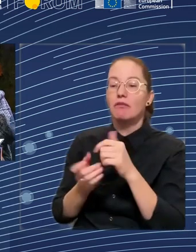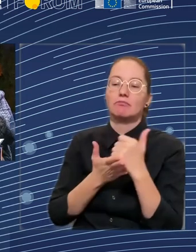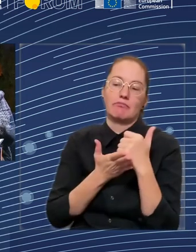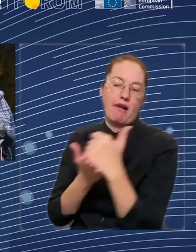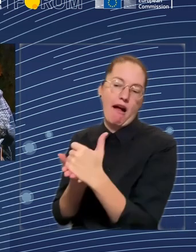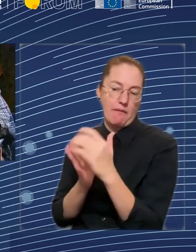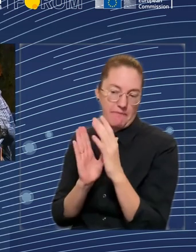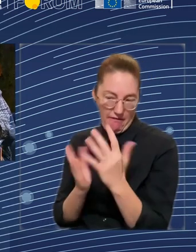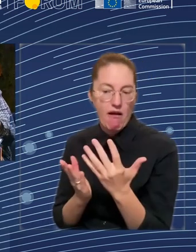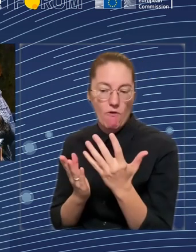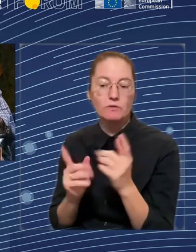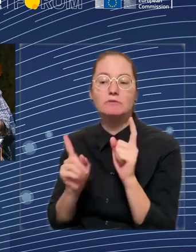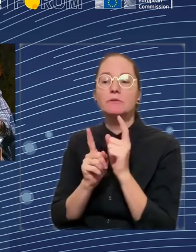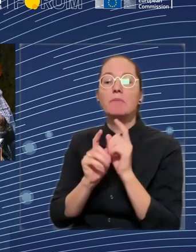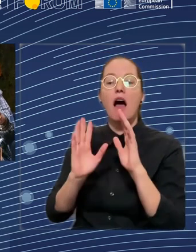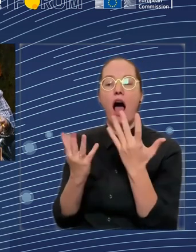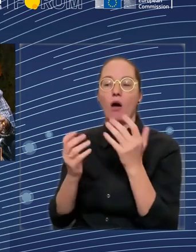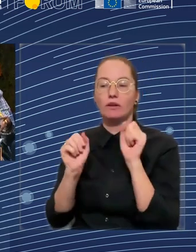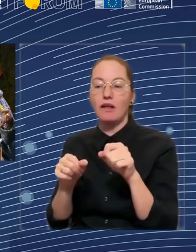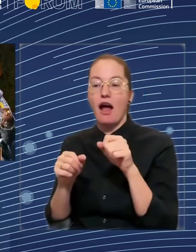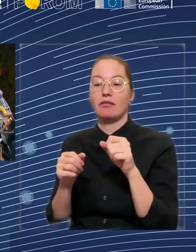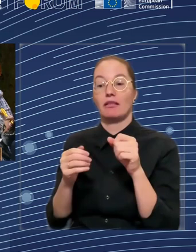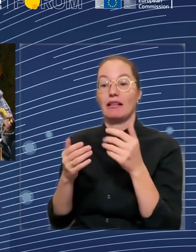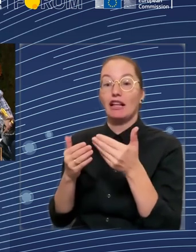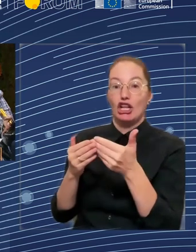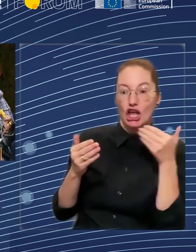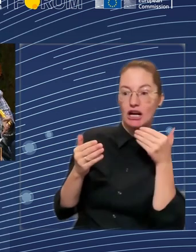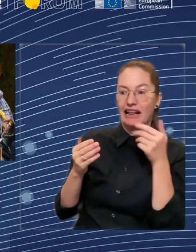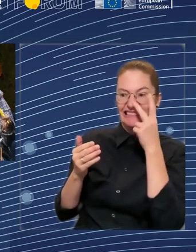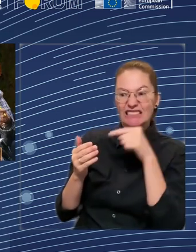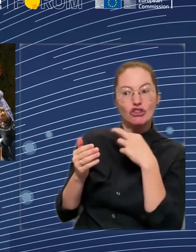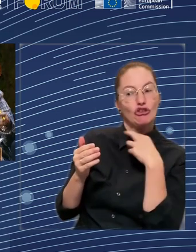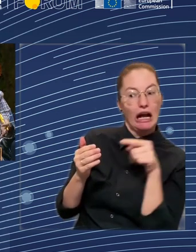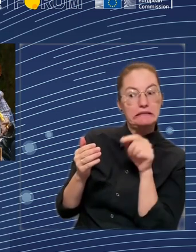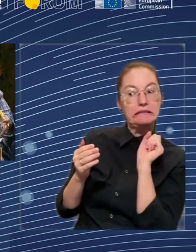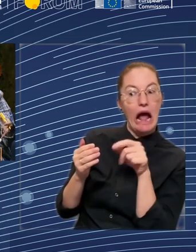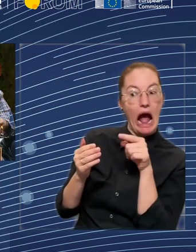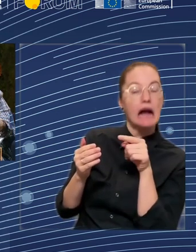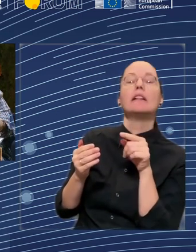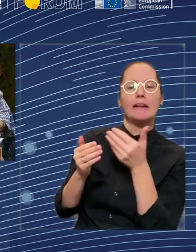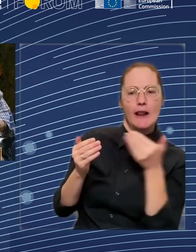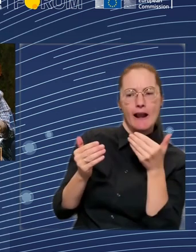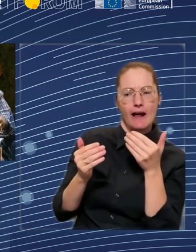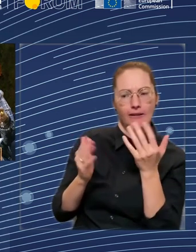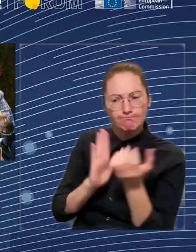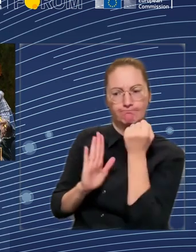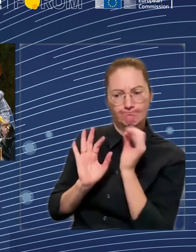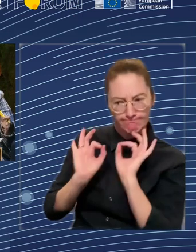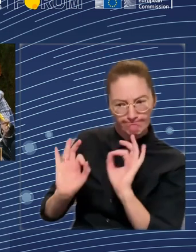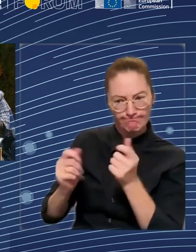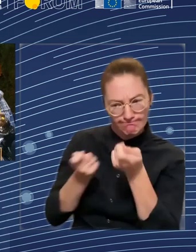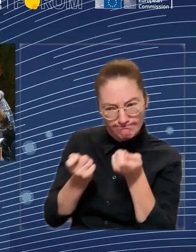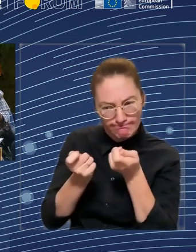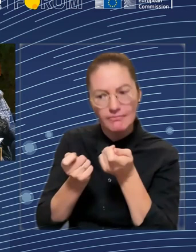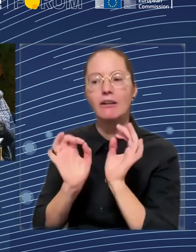rights and the pillar of social rights also has this kind of preventive measures, when we really read it carefully, it is very